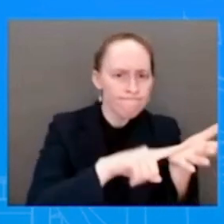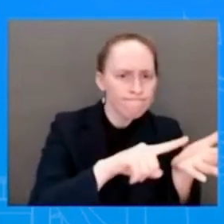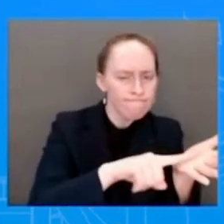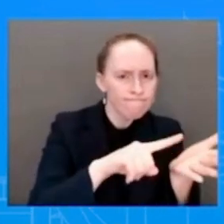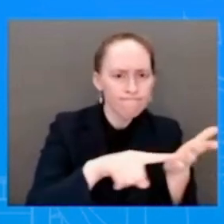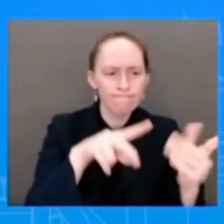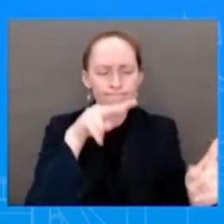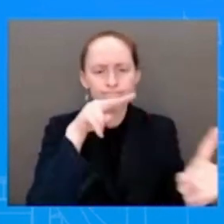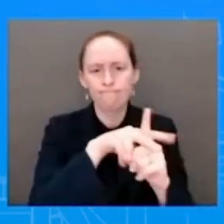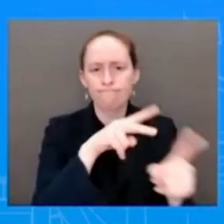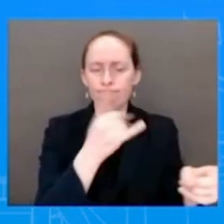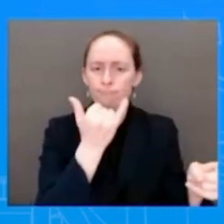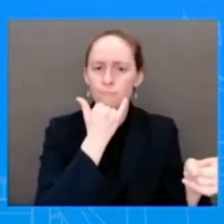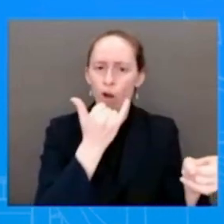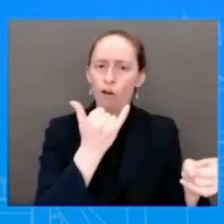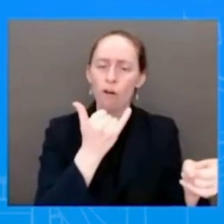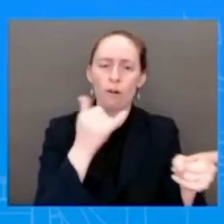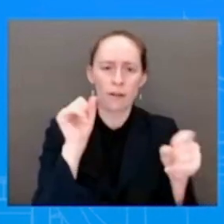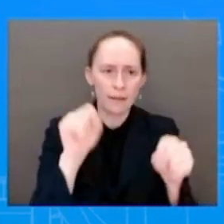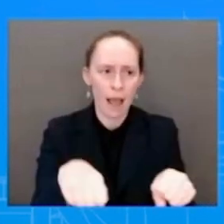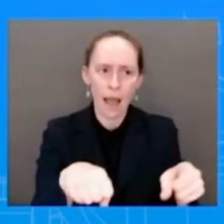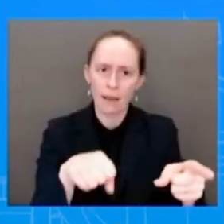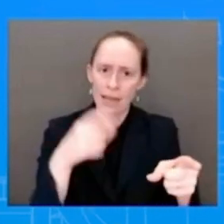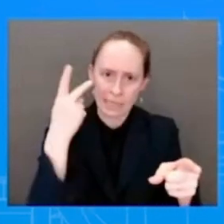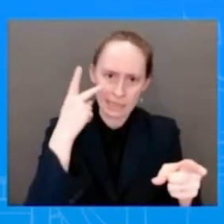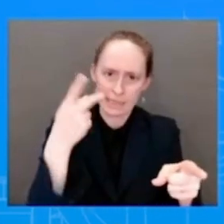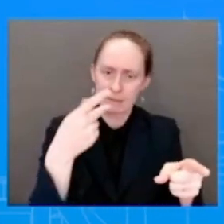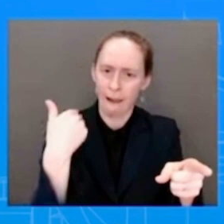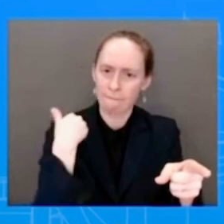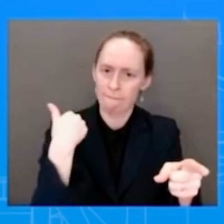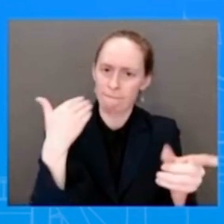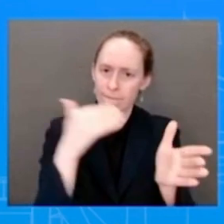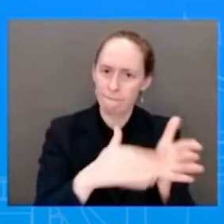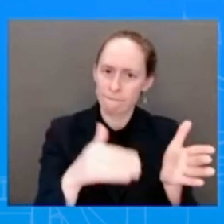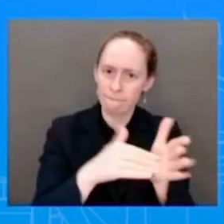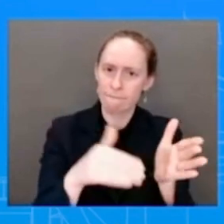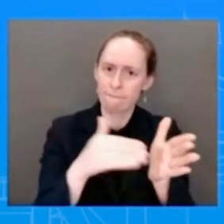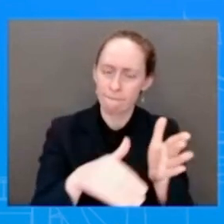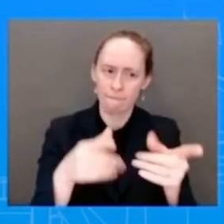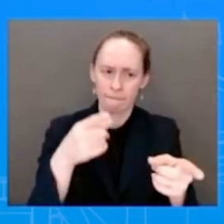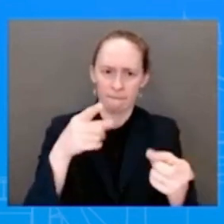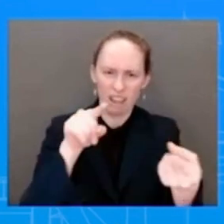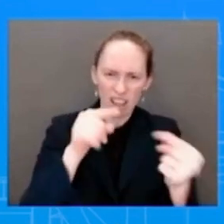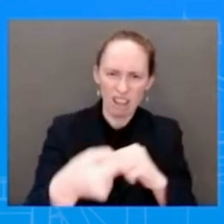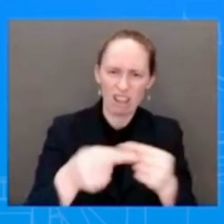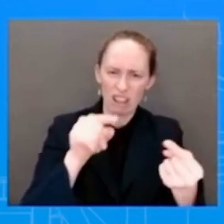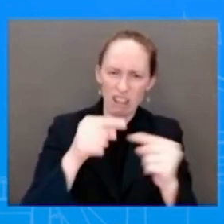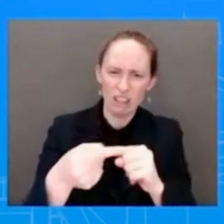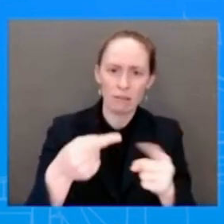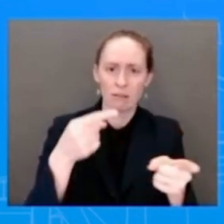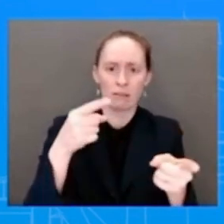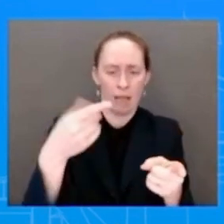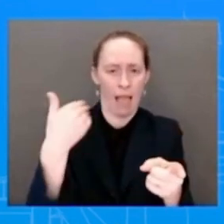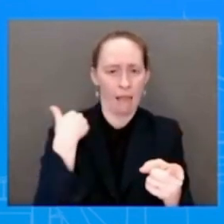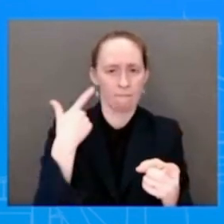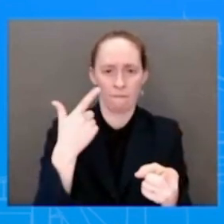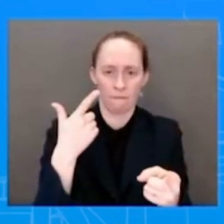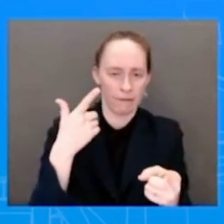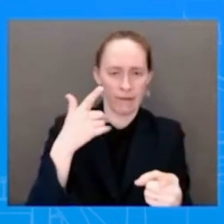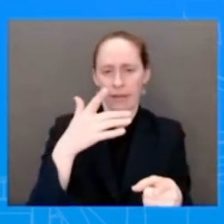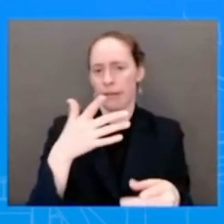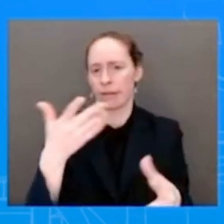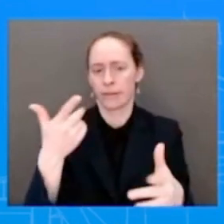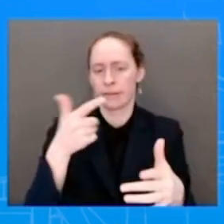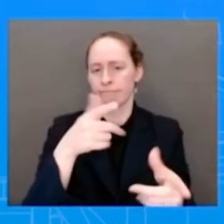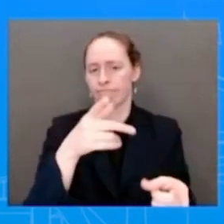or practices of excessive force, bias policing, and other unconstitutional practices. It would require the